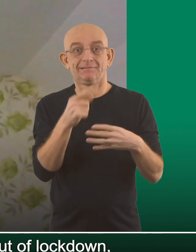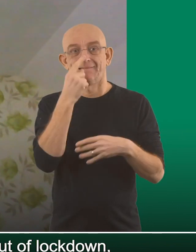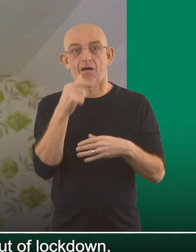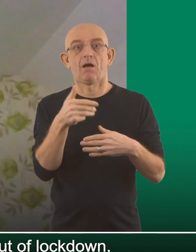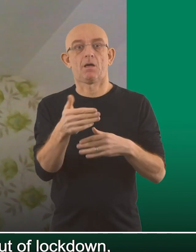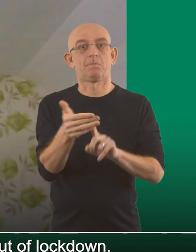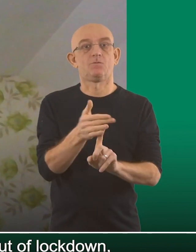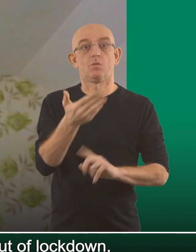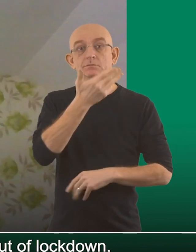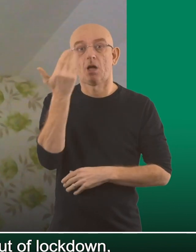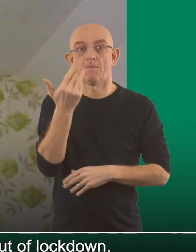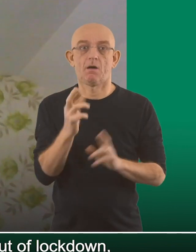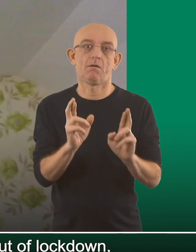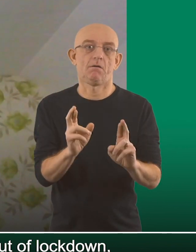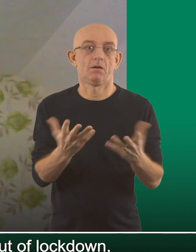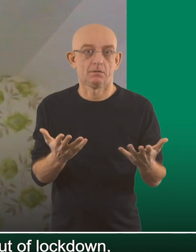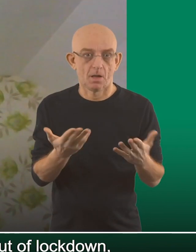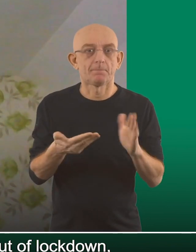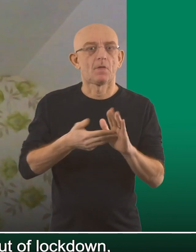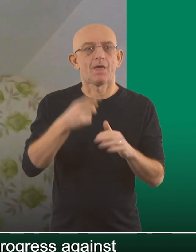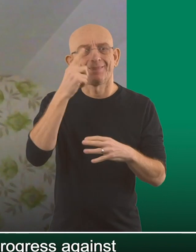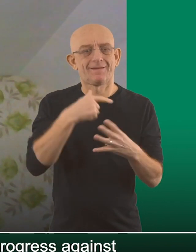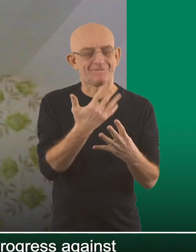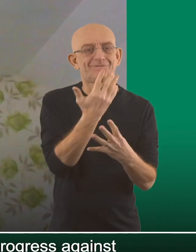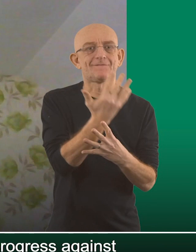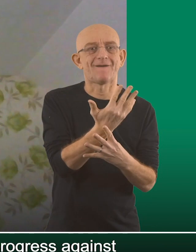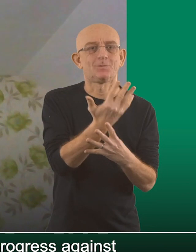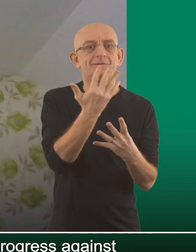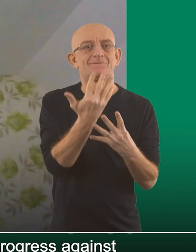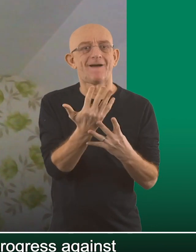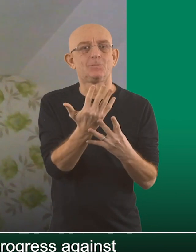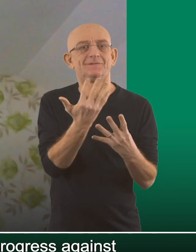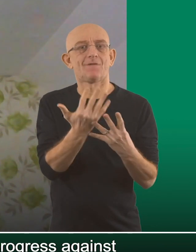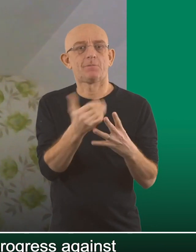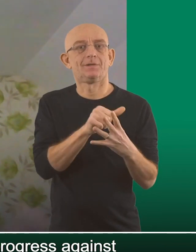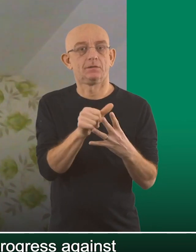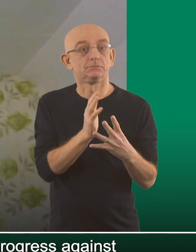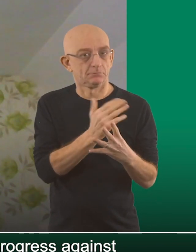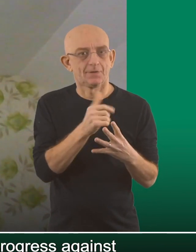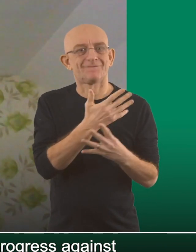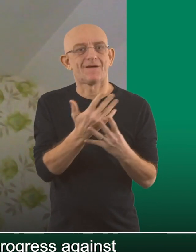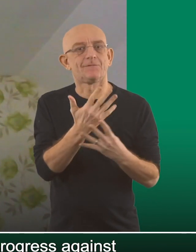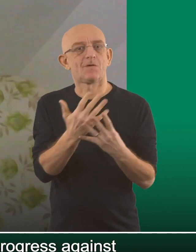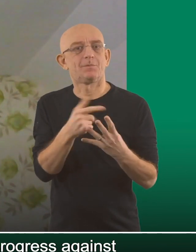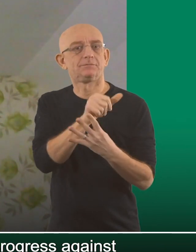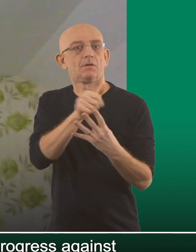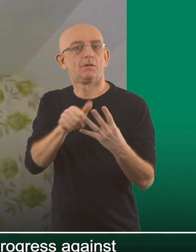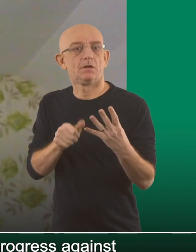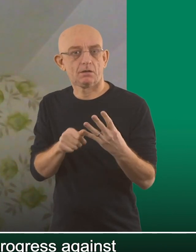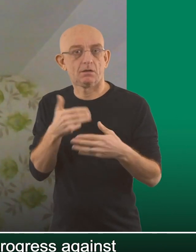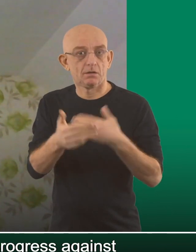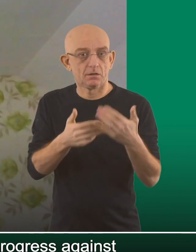we'll reach step four by summer. At the earliest, I think, there'll be a five-week window to assess progress